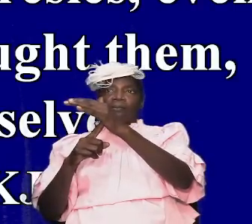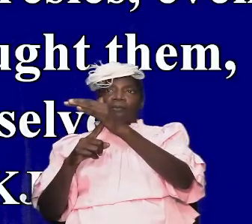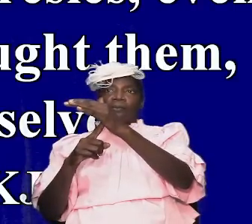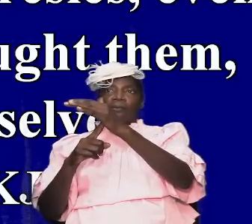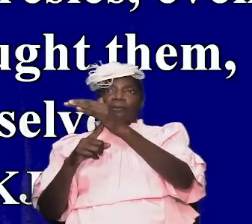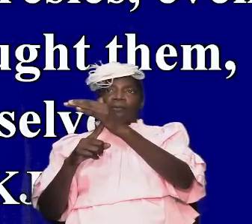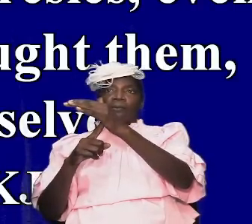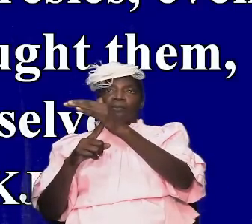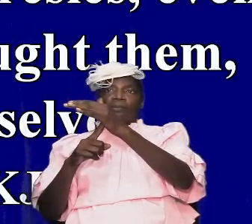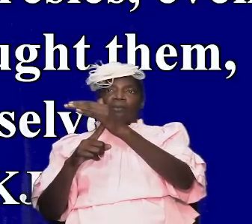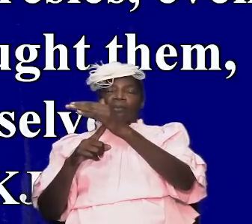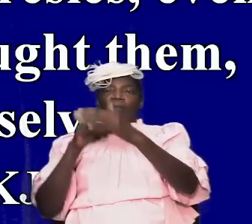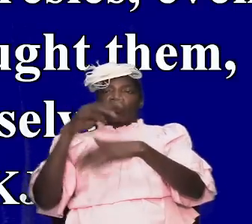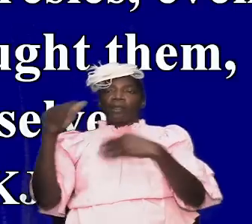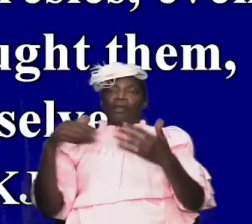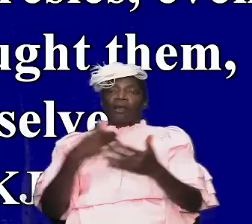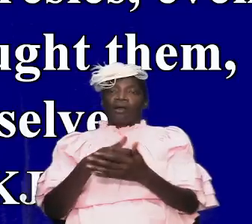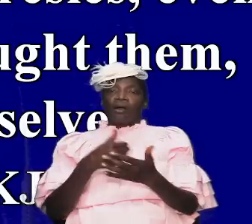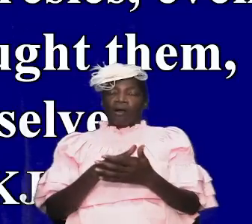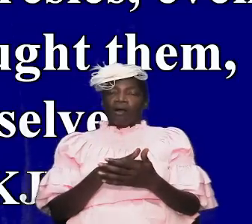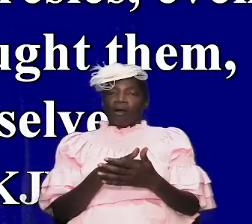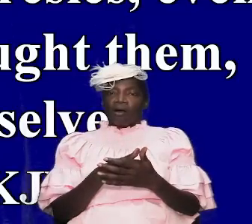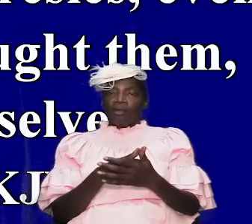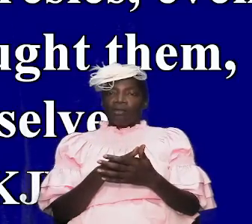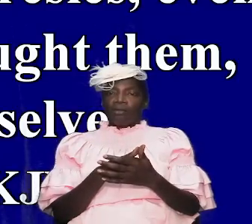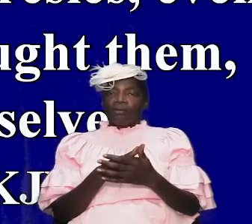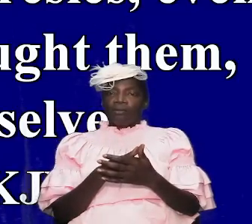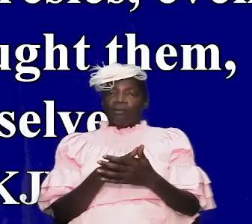to all these purveyors